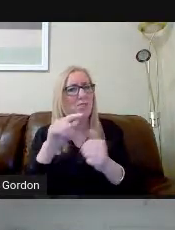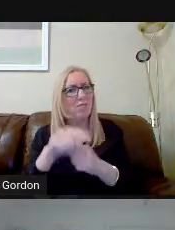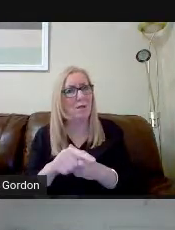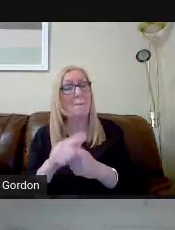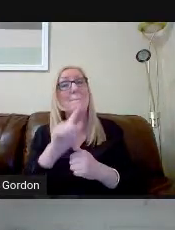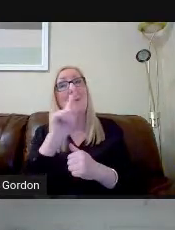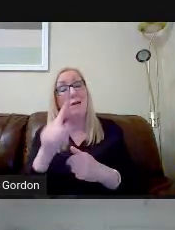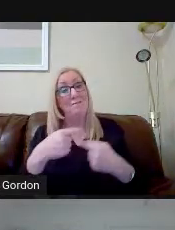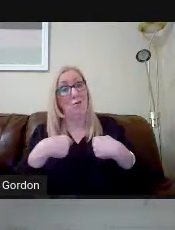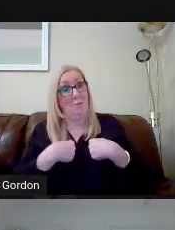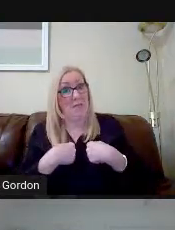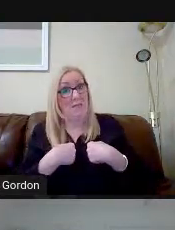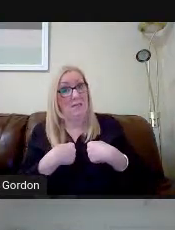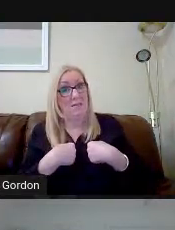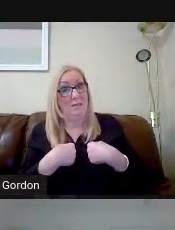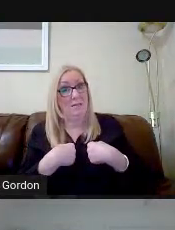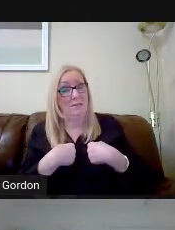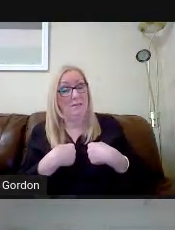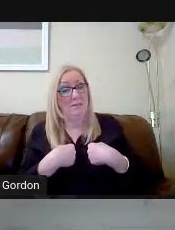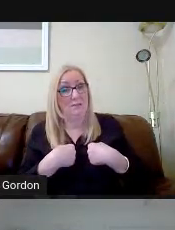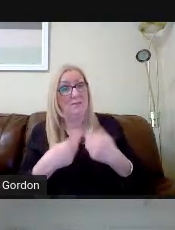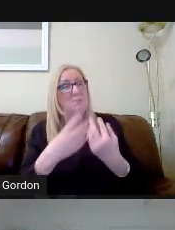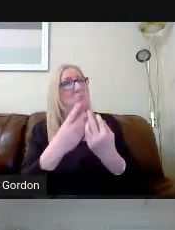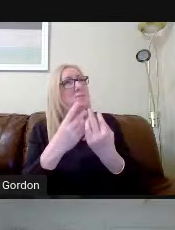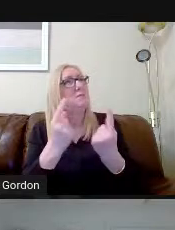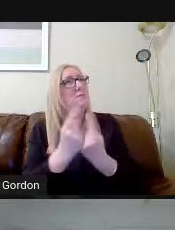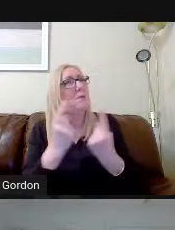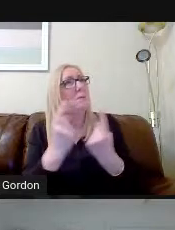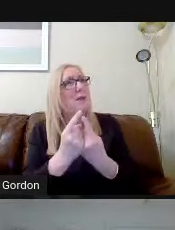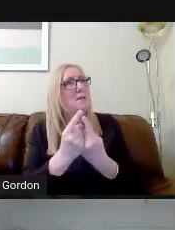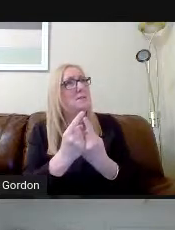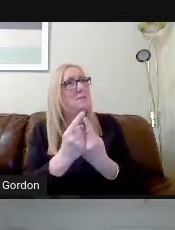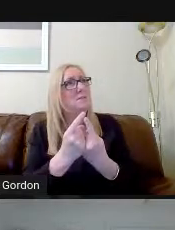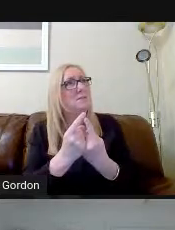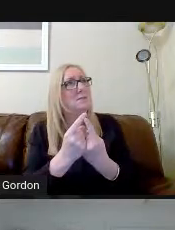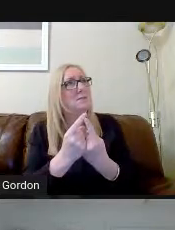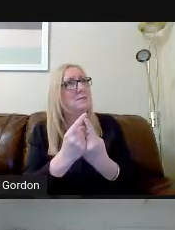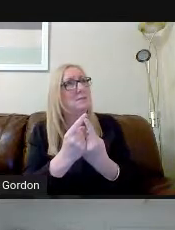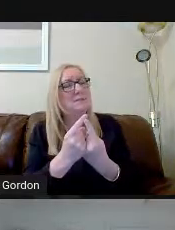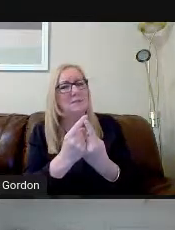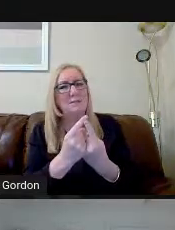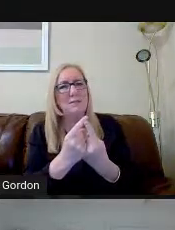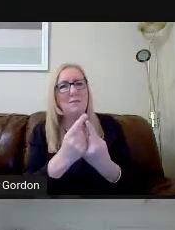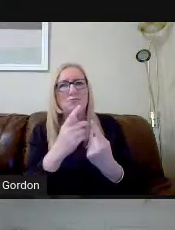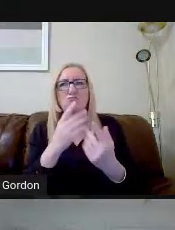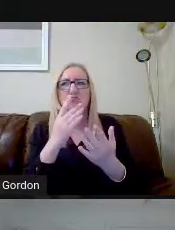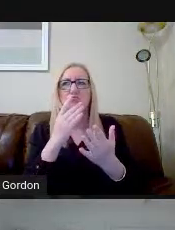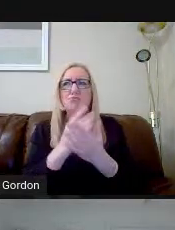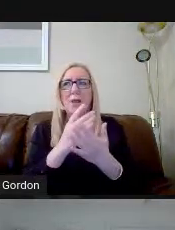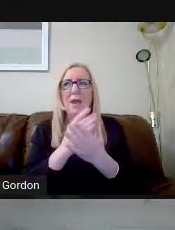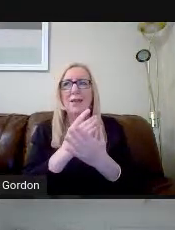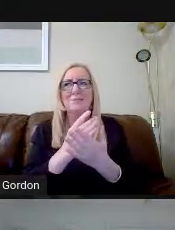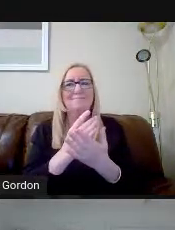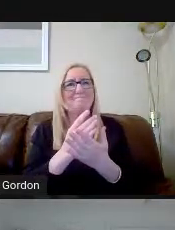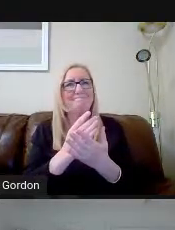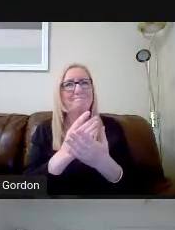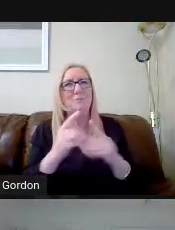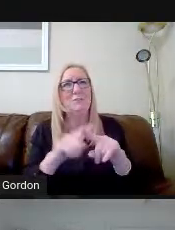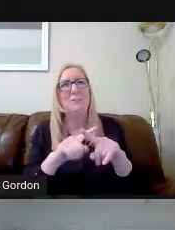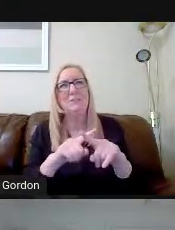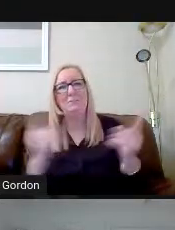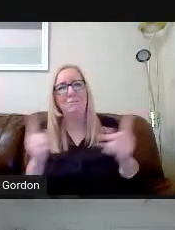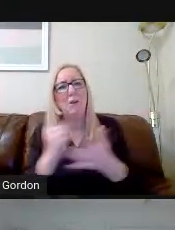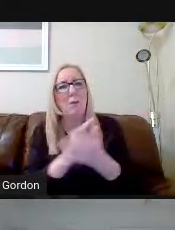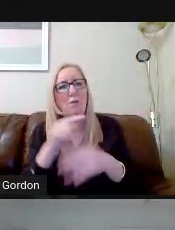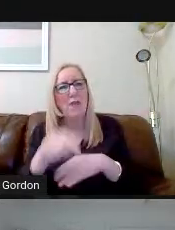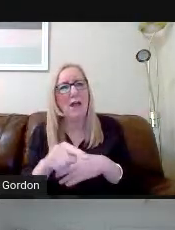for me, there's something that maybe surpasses that at this moment in time, due to the current circumstances, and that is